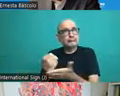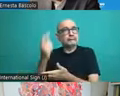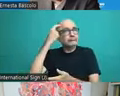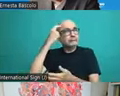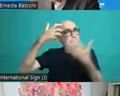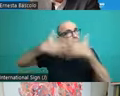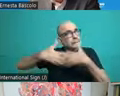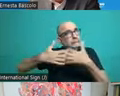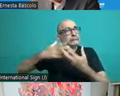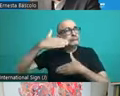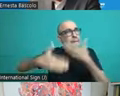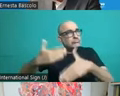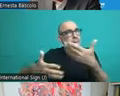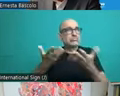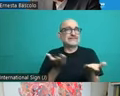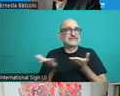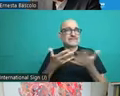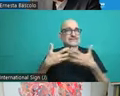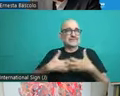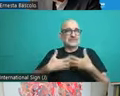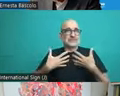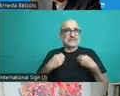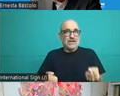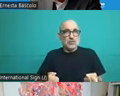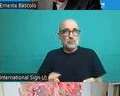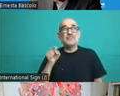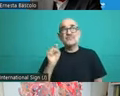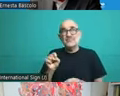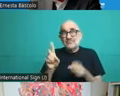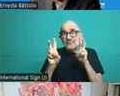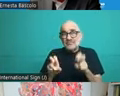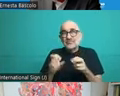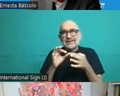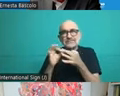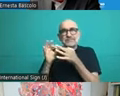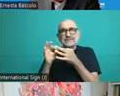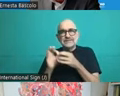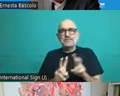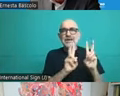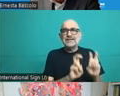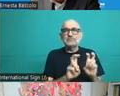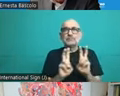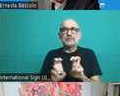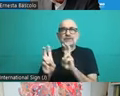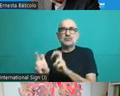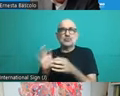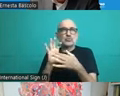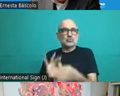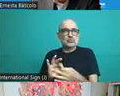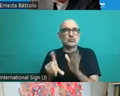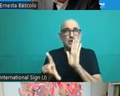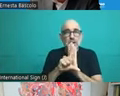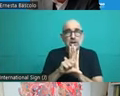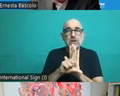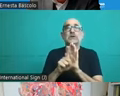components in the health system, in particular, as they regard the